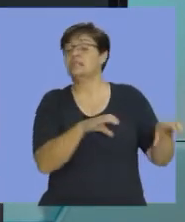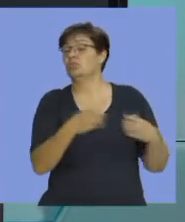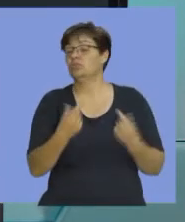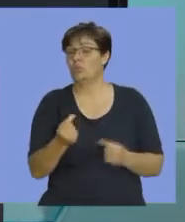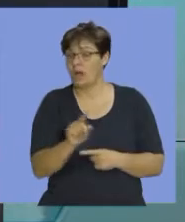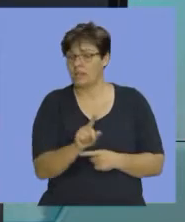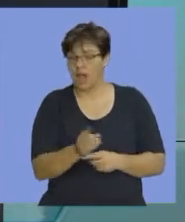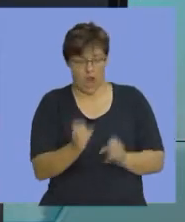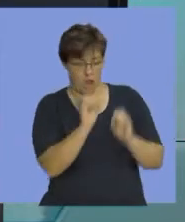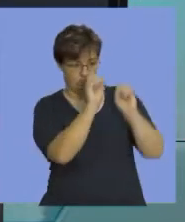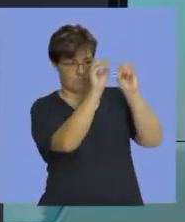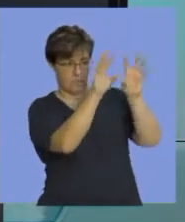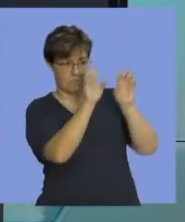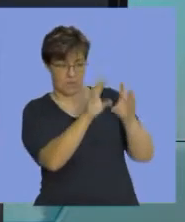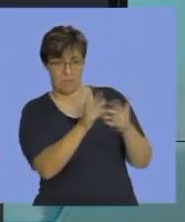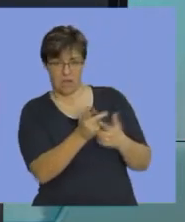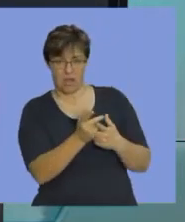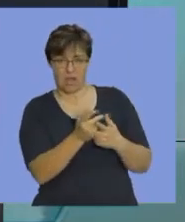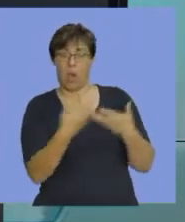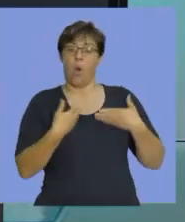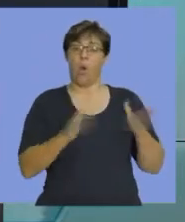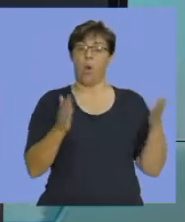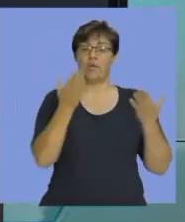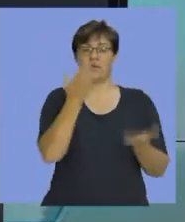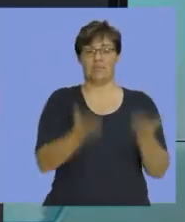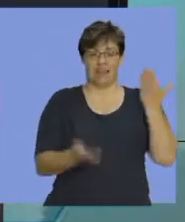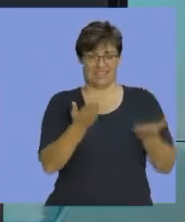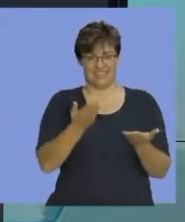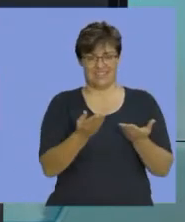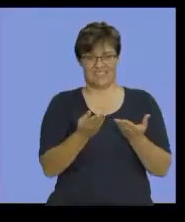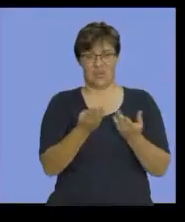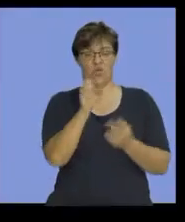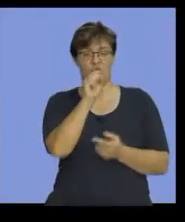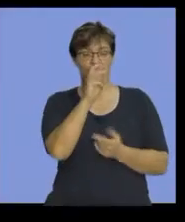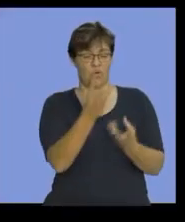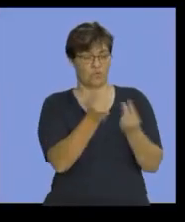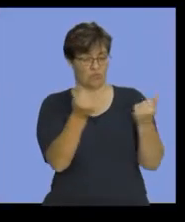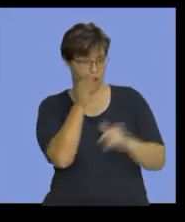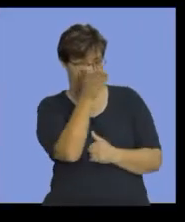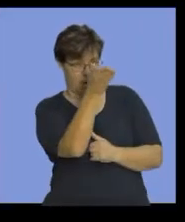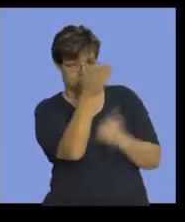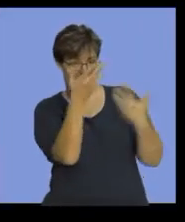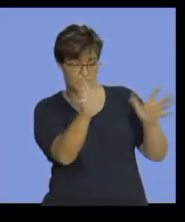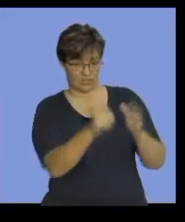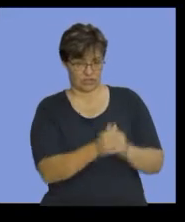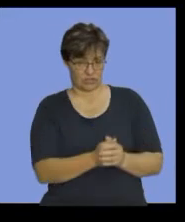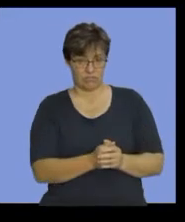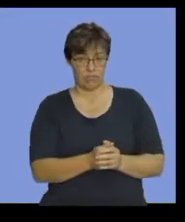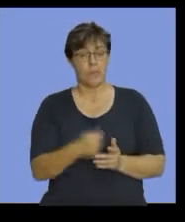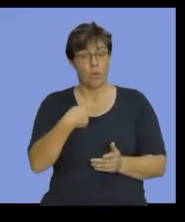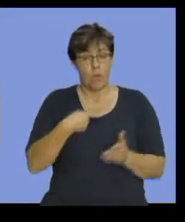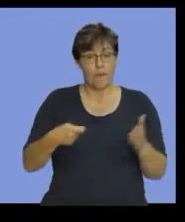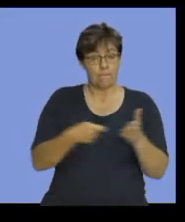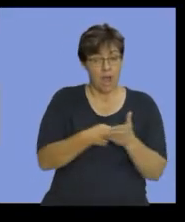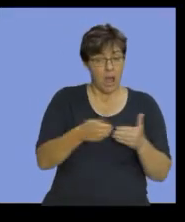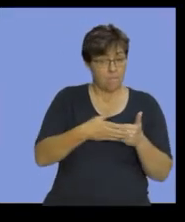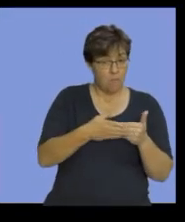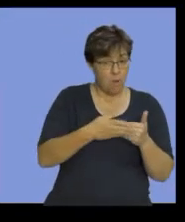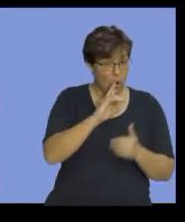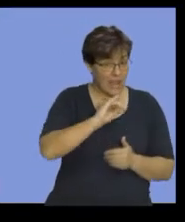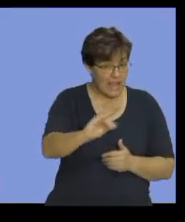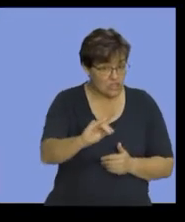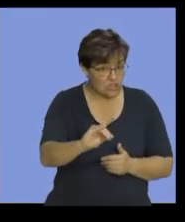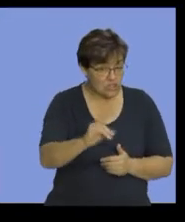they've pre-populated your opening balance of raw materials. Then, did we purchase raw materials for cash?